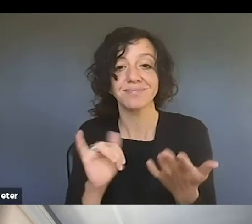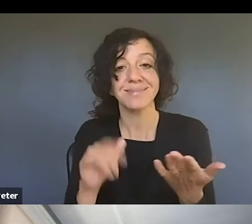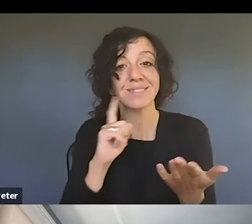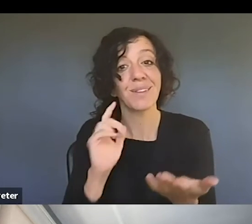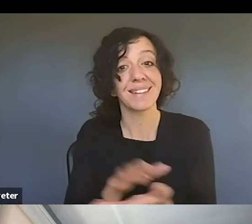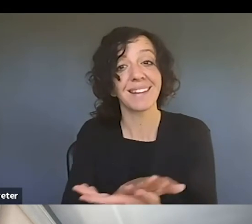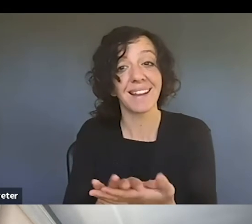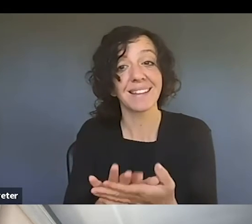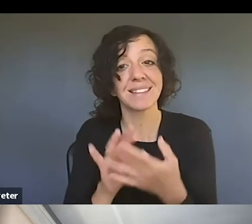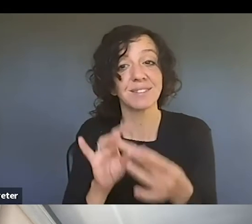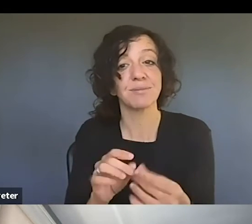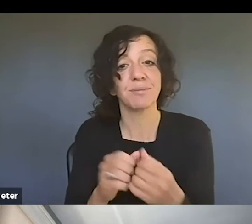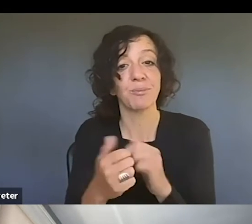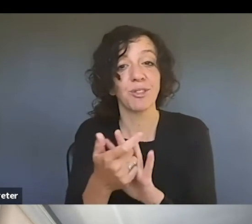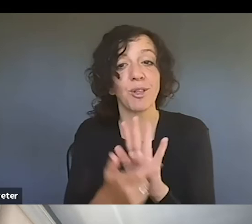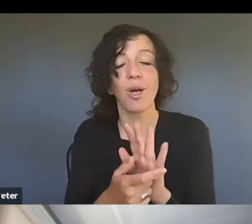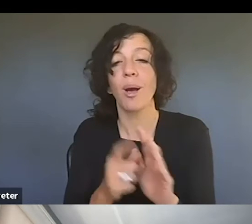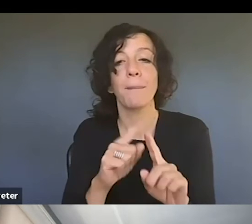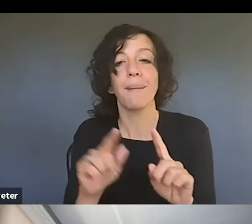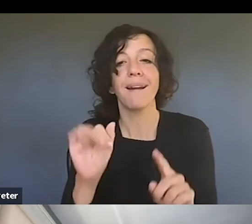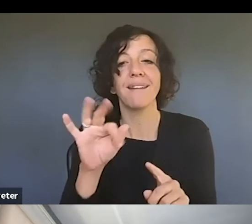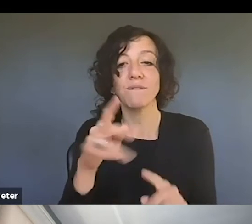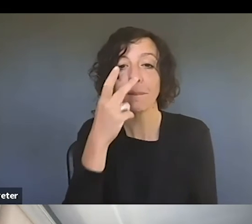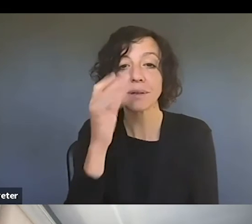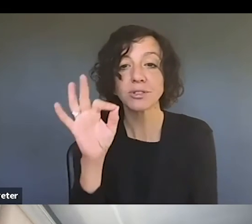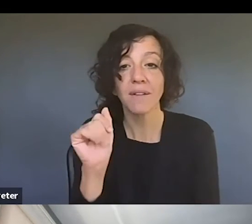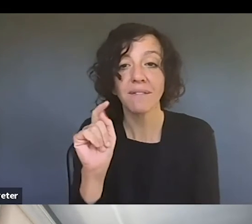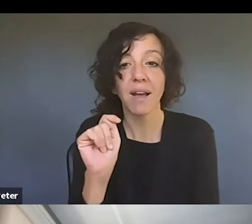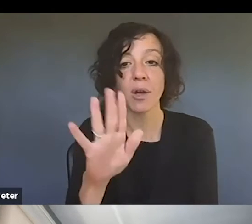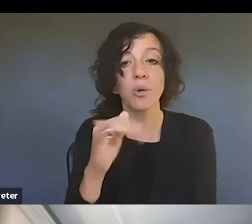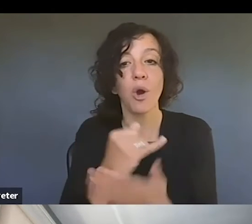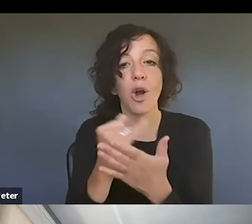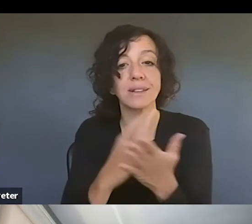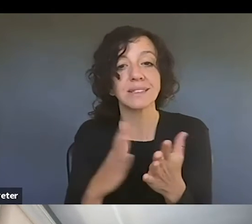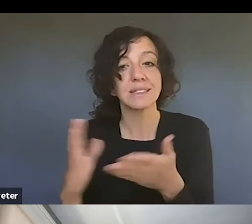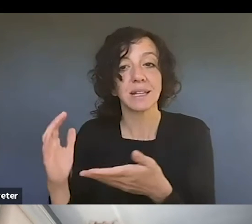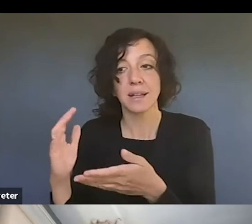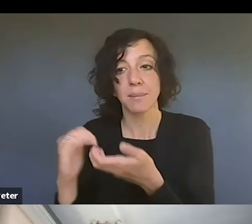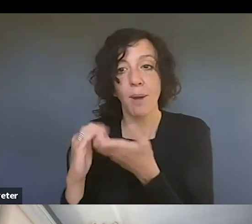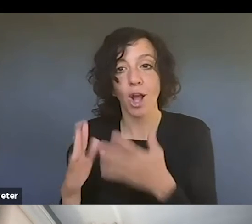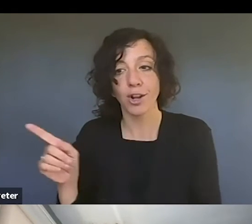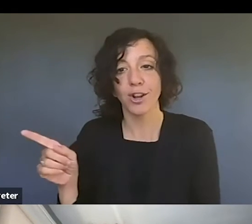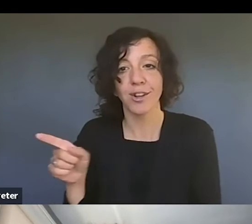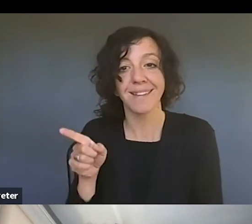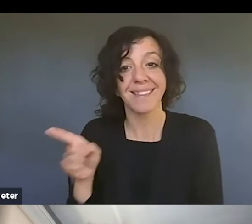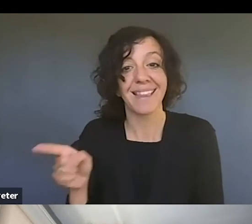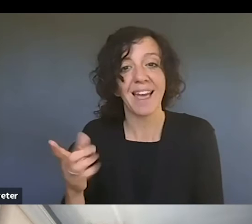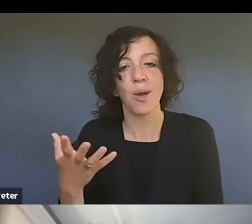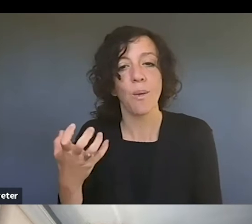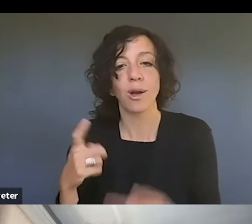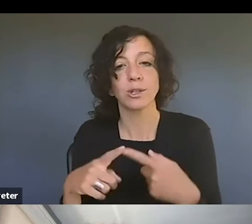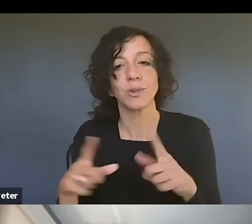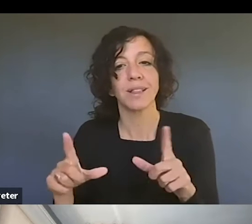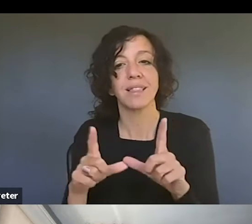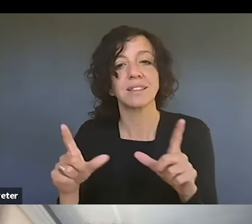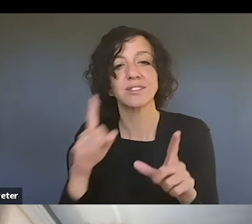um, under the law, but if you're pissed off at your artistic partner and your artistic partner wants to license